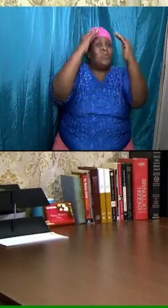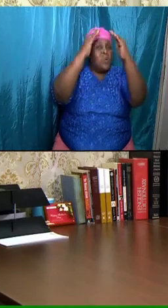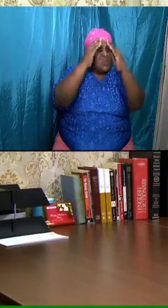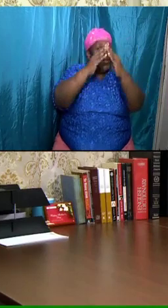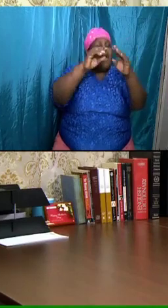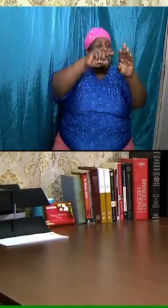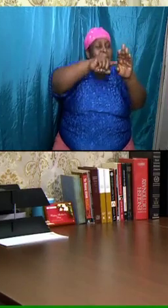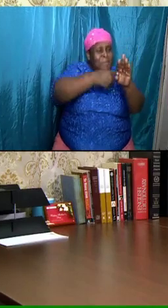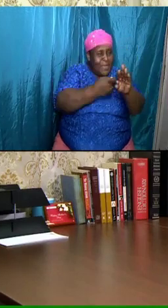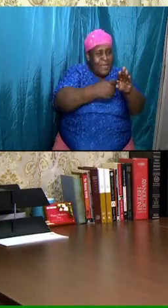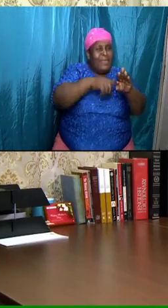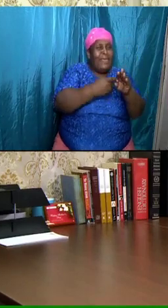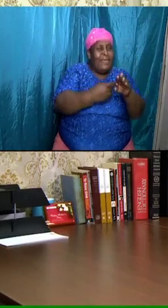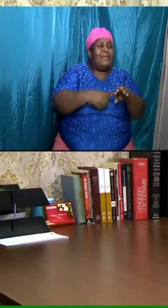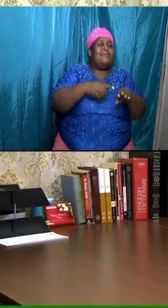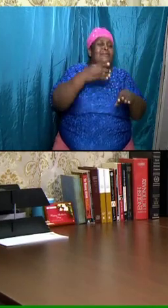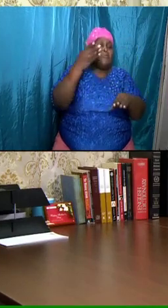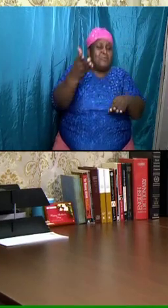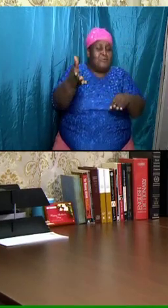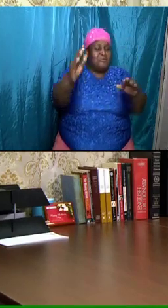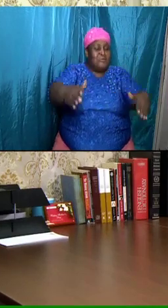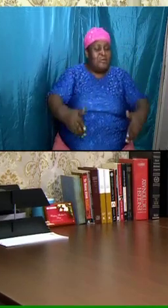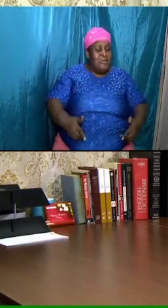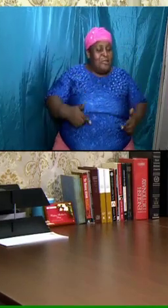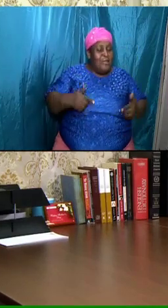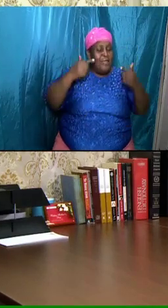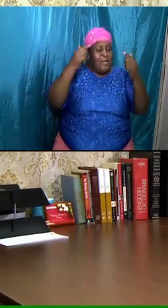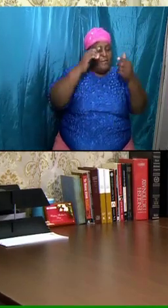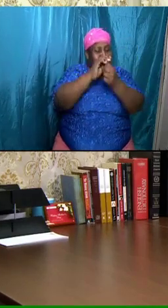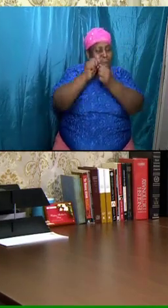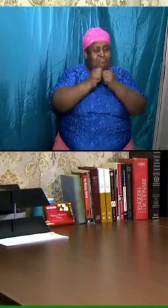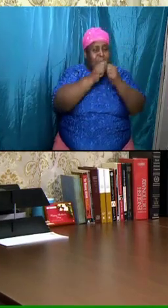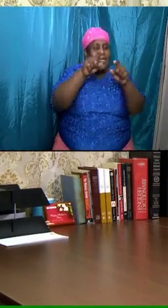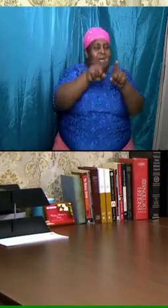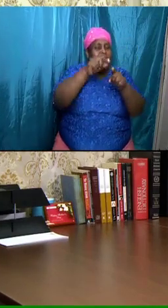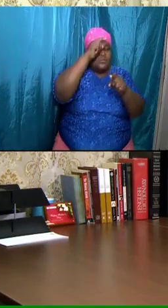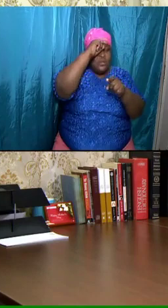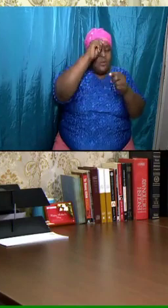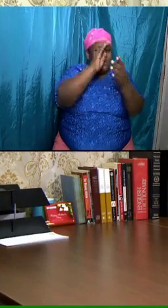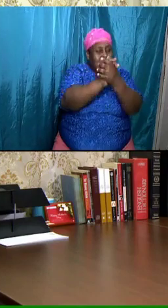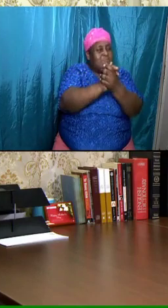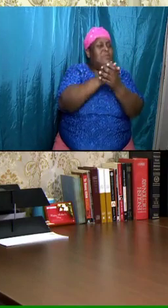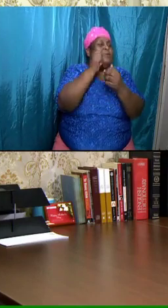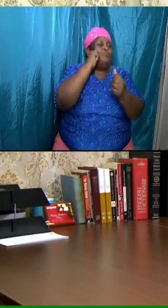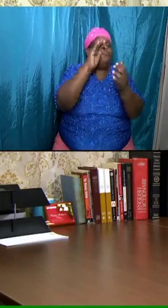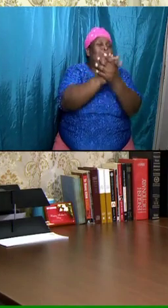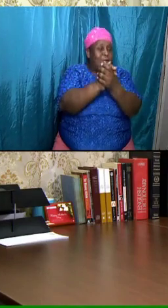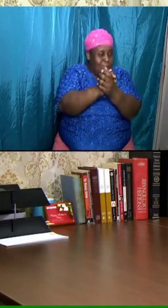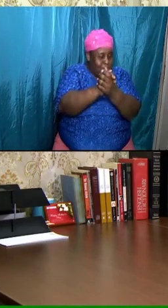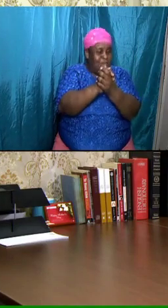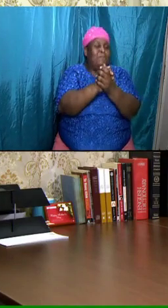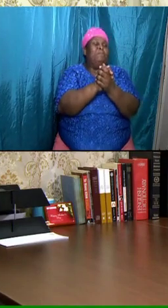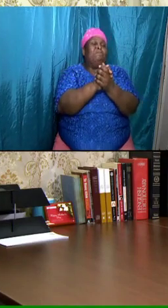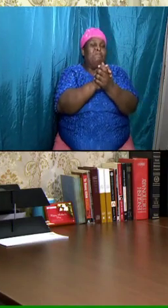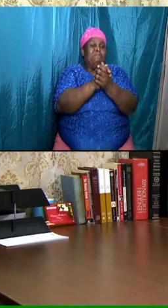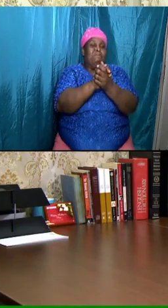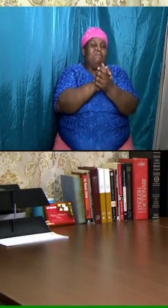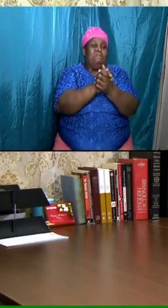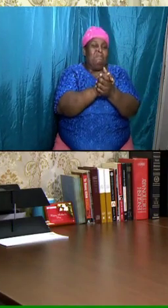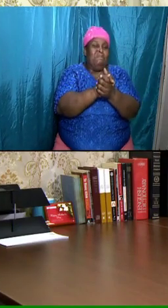as husband and wife and so yes that was the represented